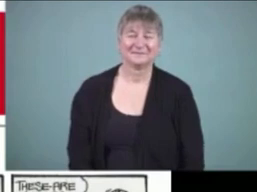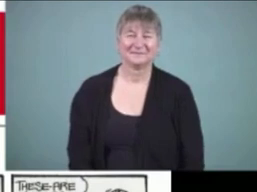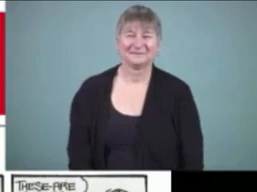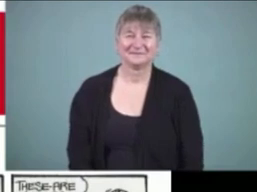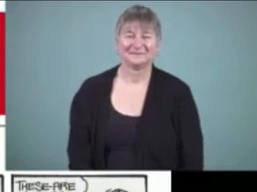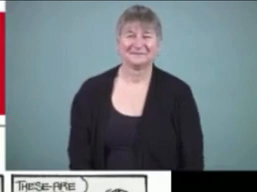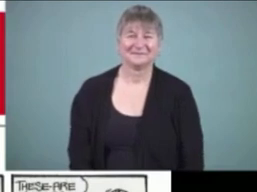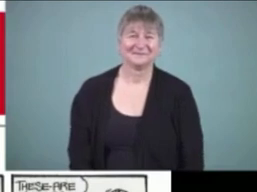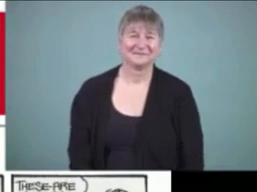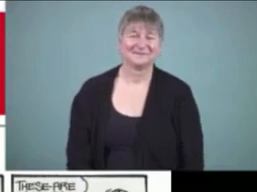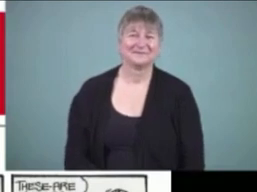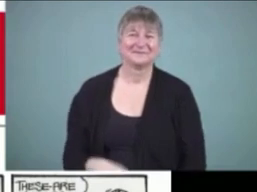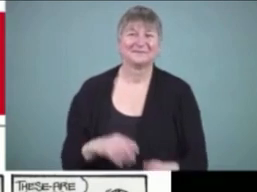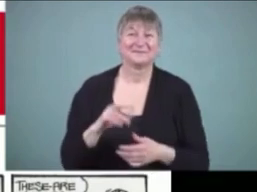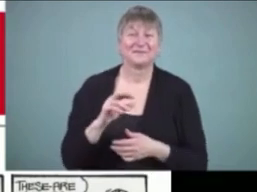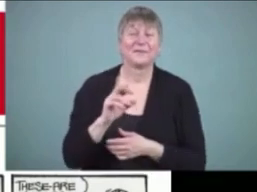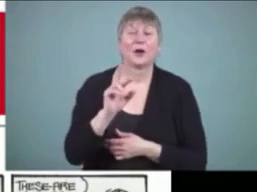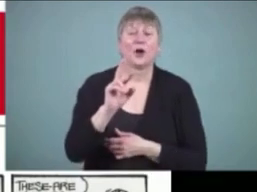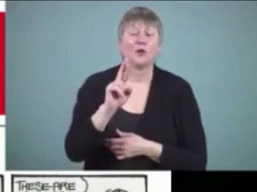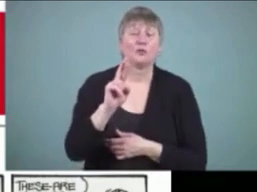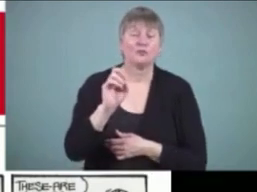references are useful